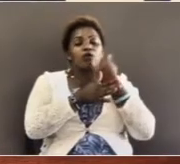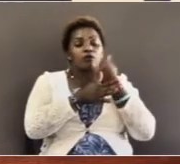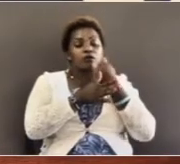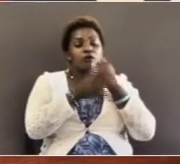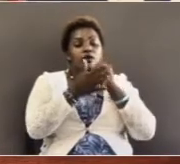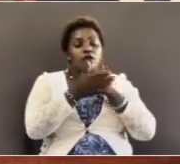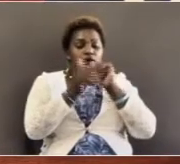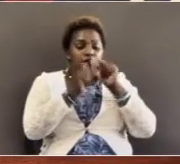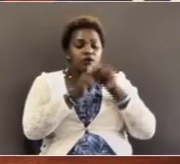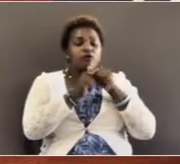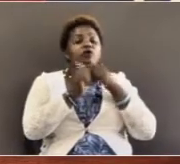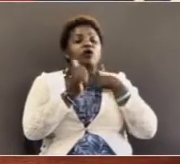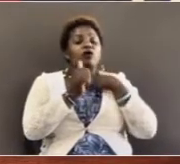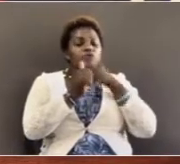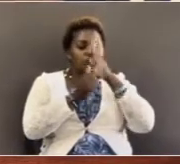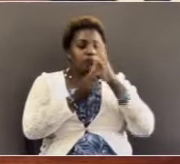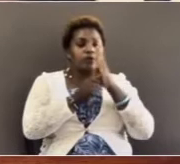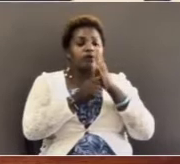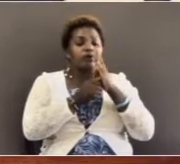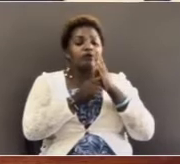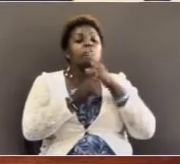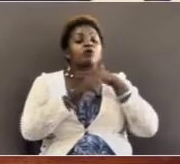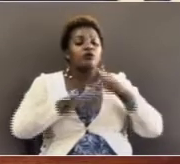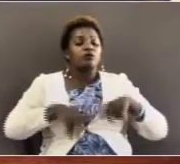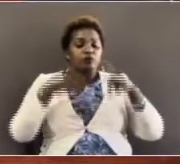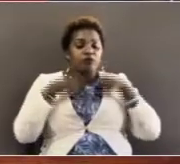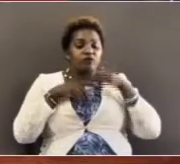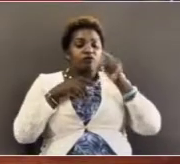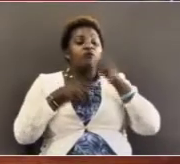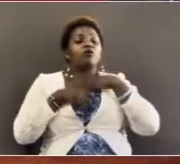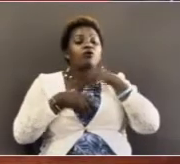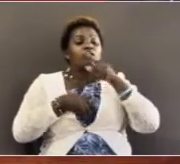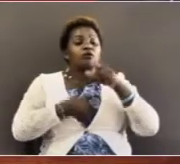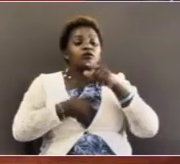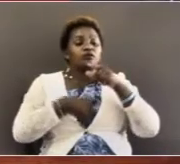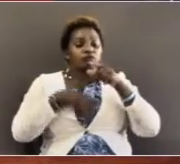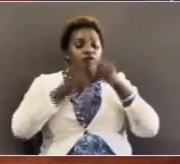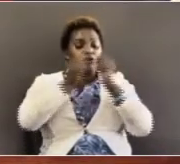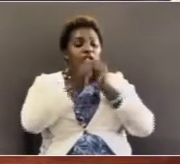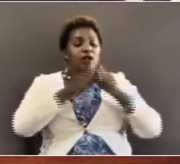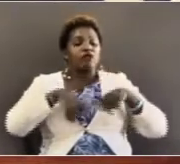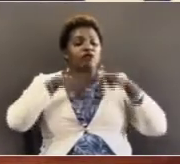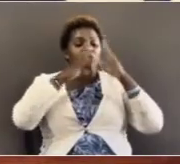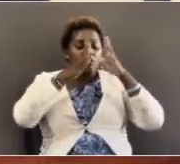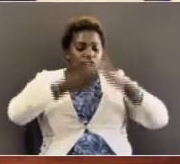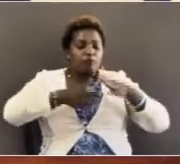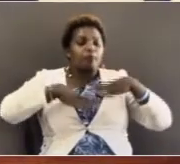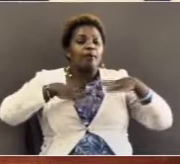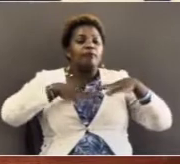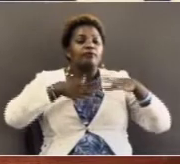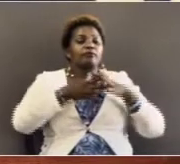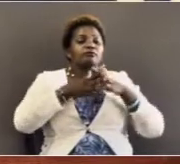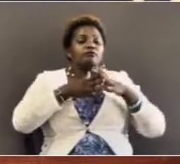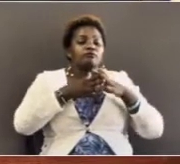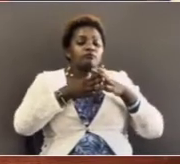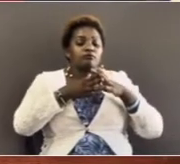that he want to be with them. He want to live with them. He want to live among them. And this is what he